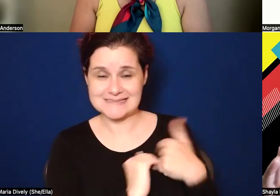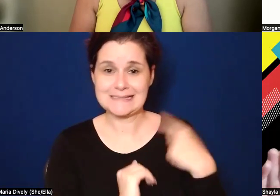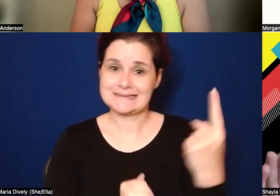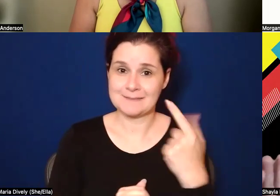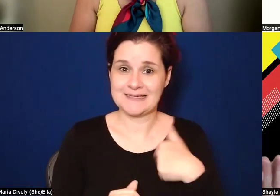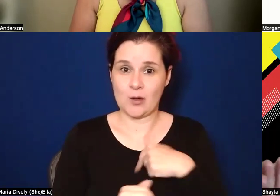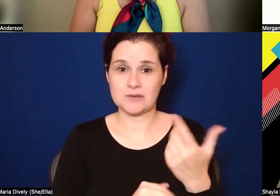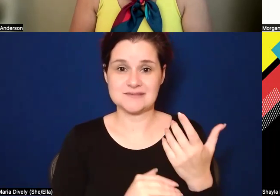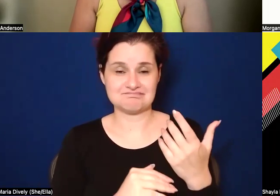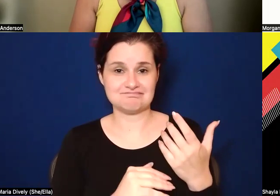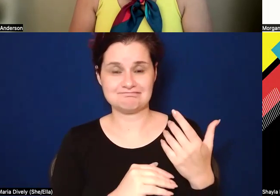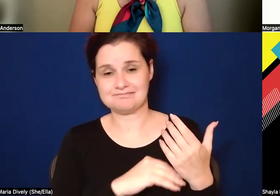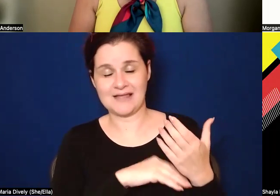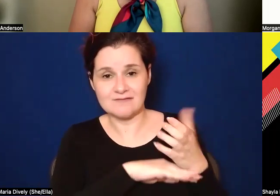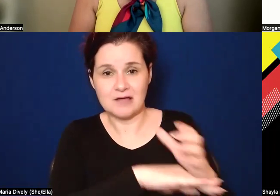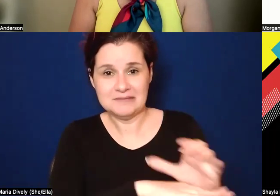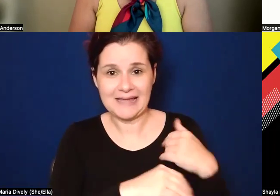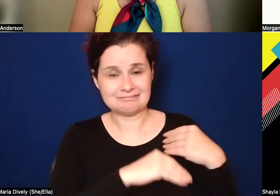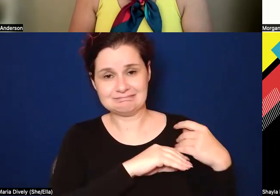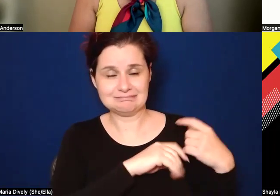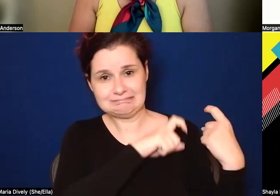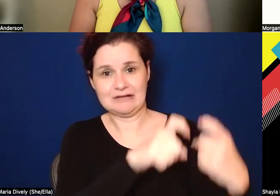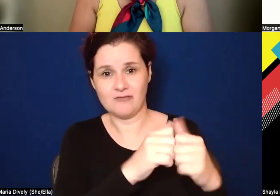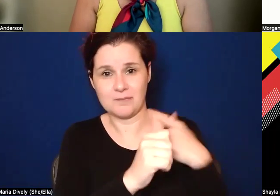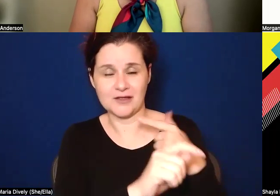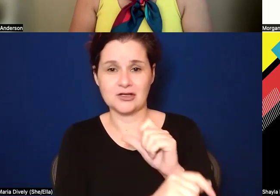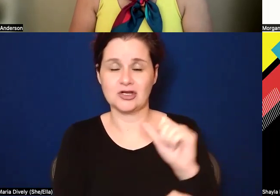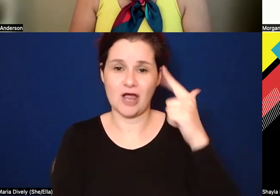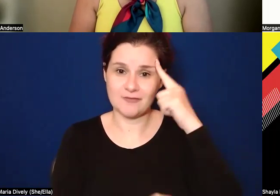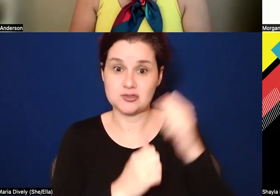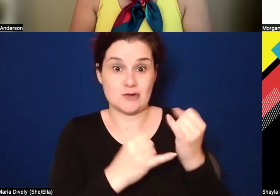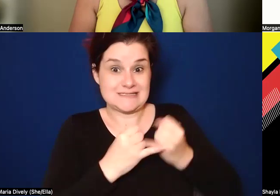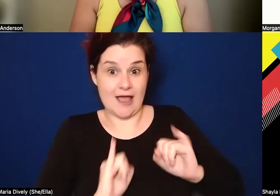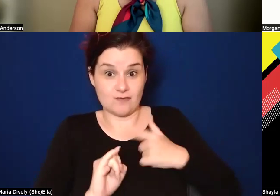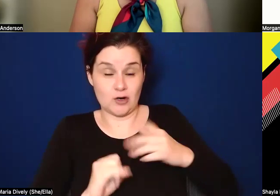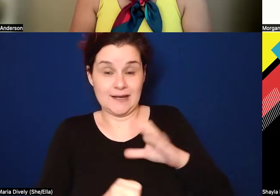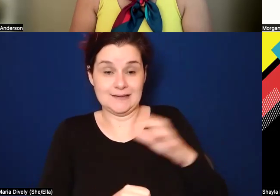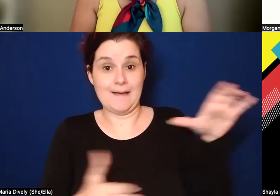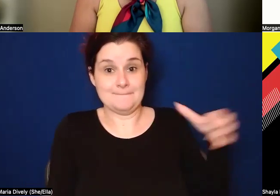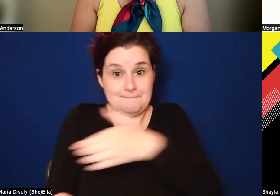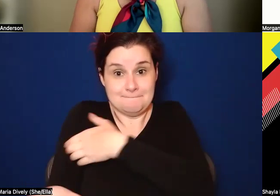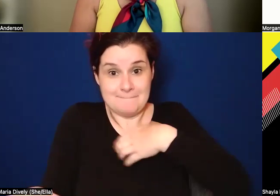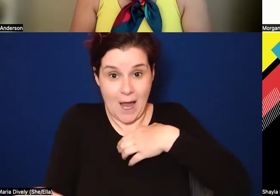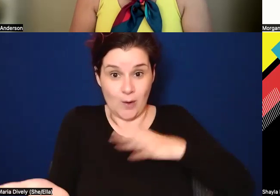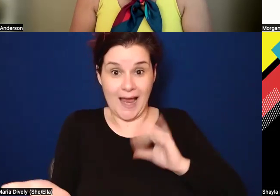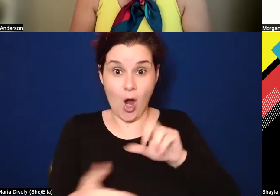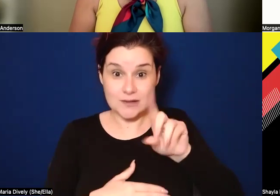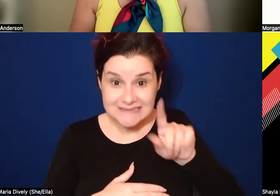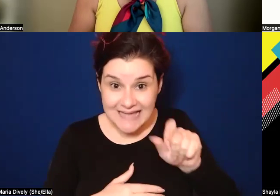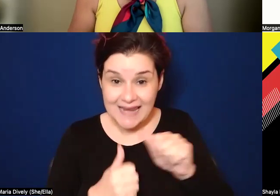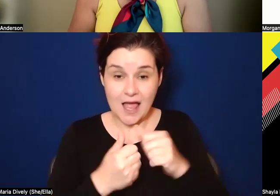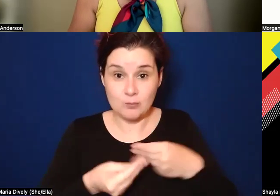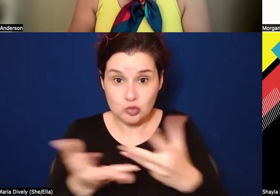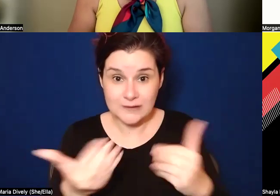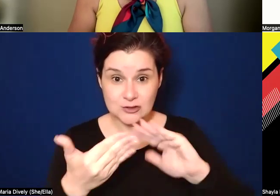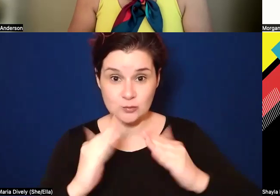that was enforced from the government. And so even, um, sovereign and empowering our data and taking that data into our community, you know, especially